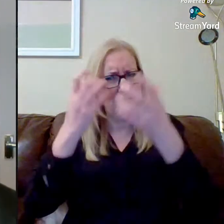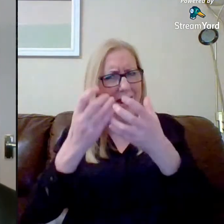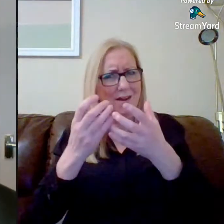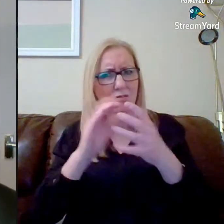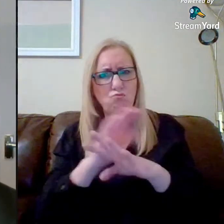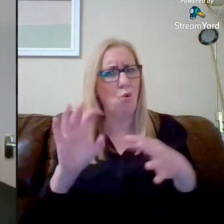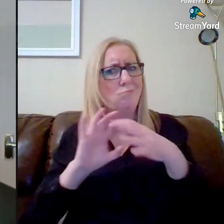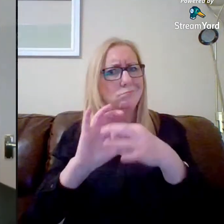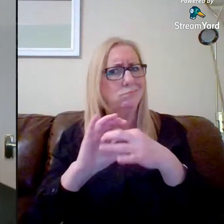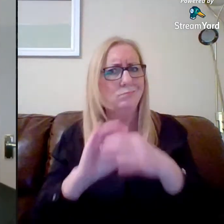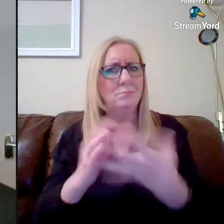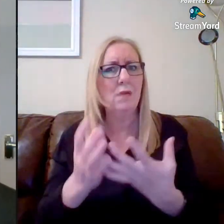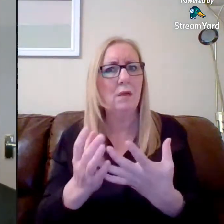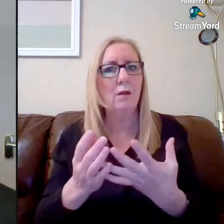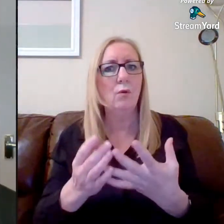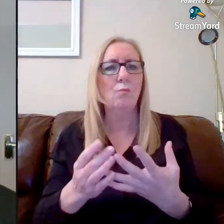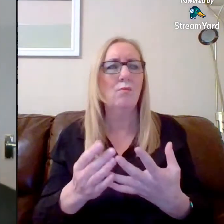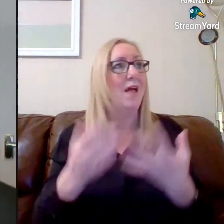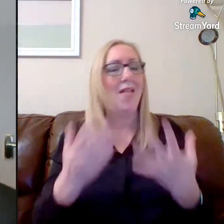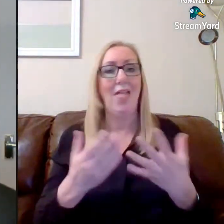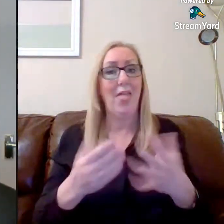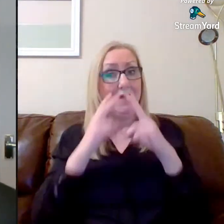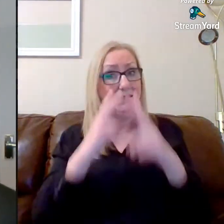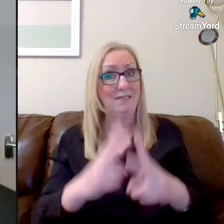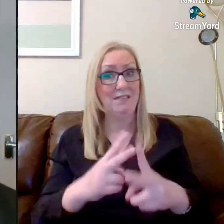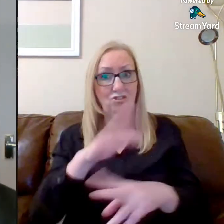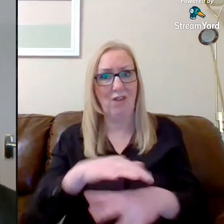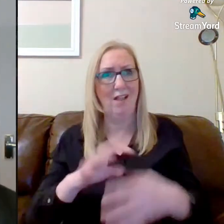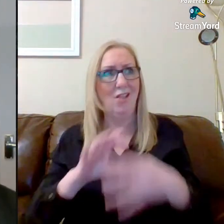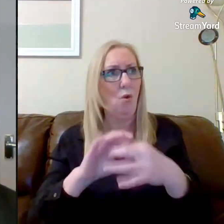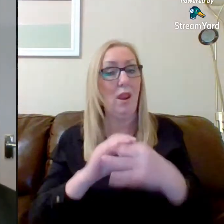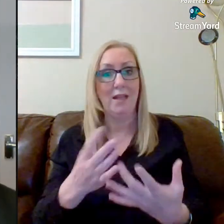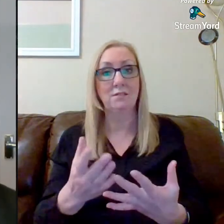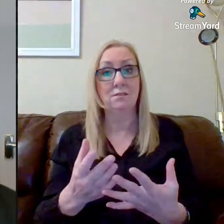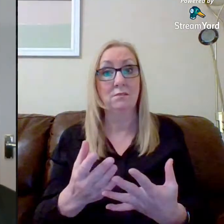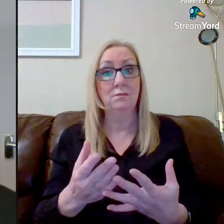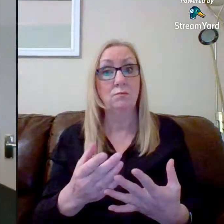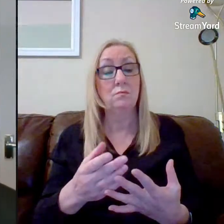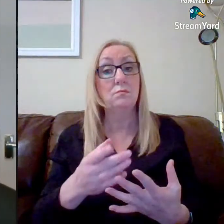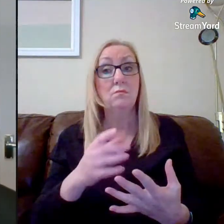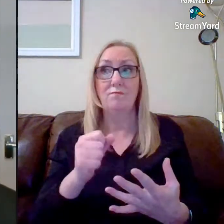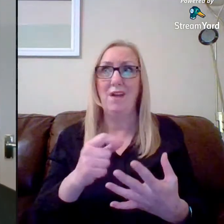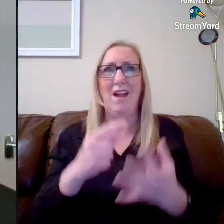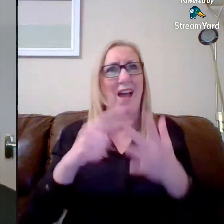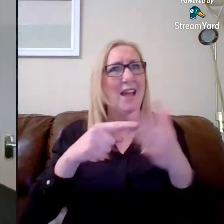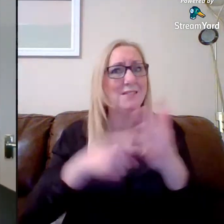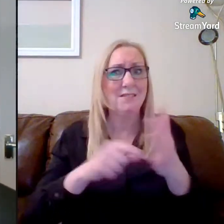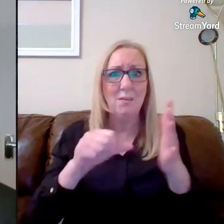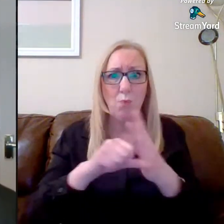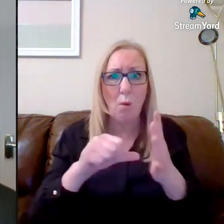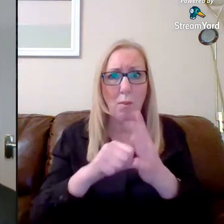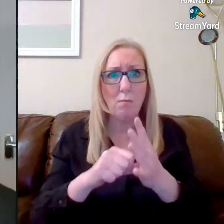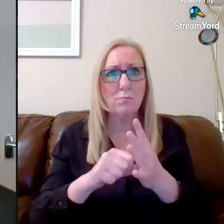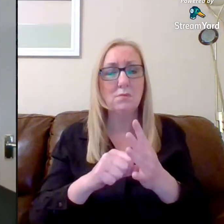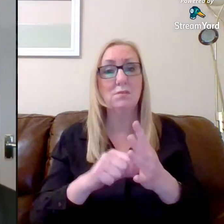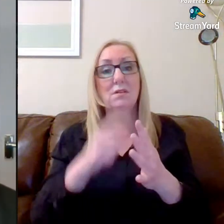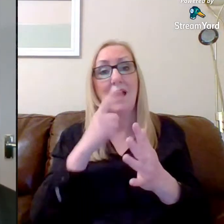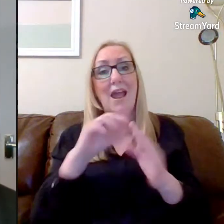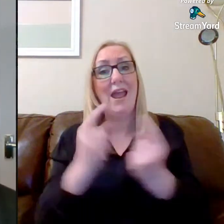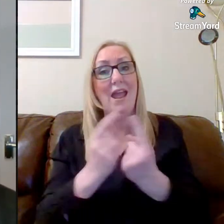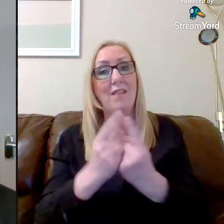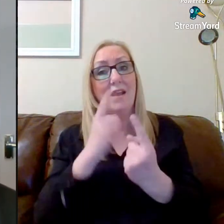and just say, listen, we haven't seen this child online. Is everything okay to have IT issues? Is there anything that we can do to help and support?